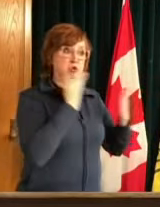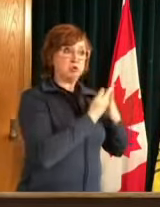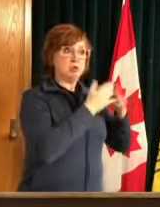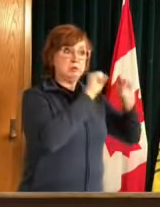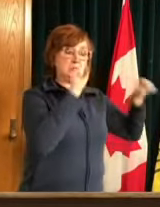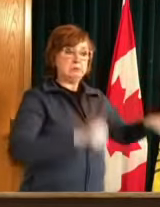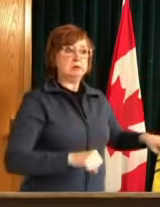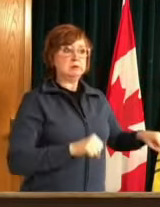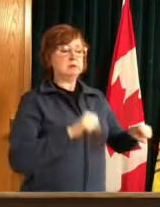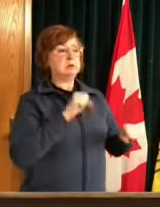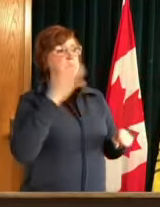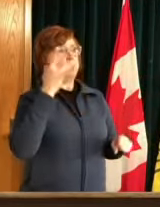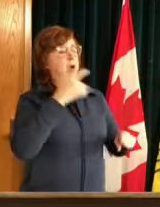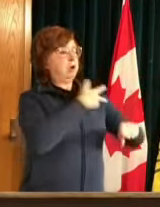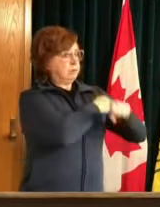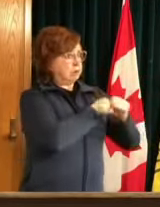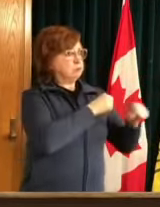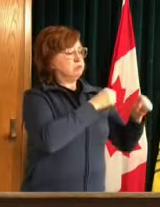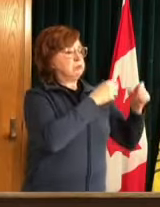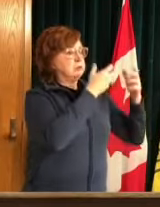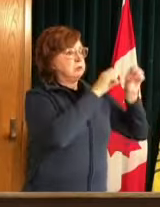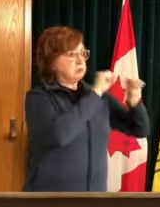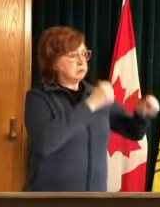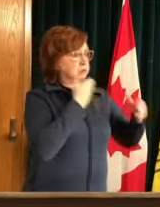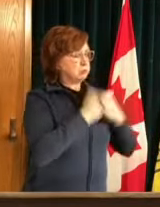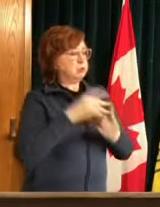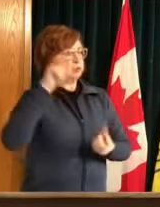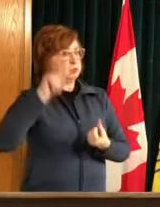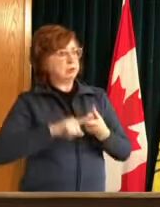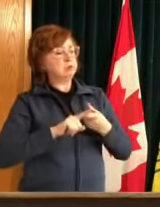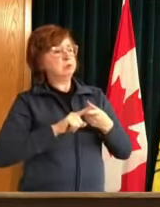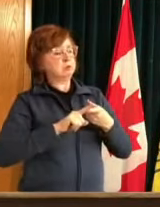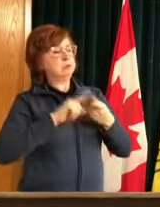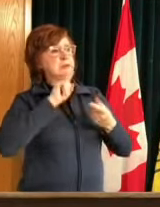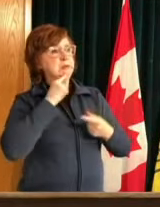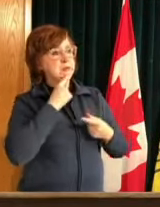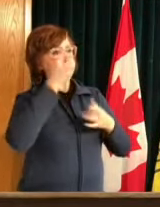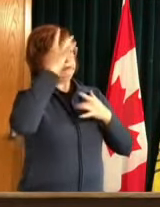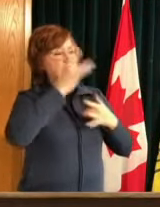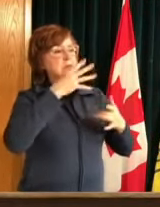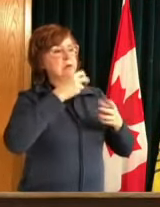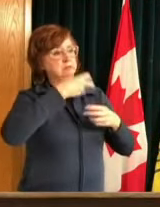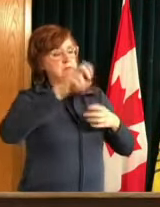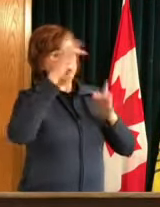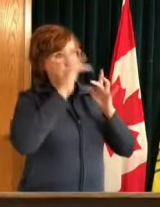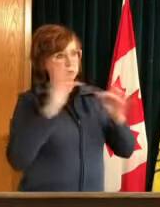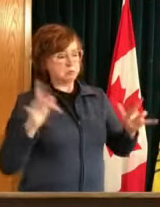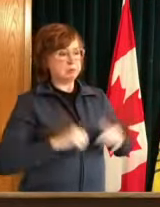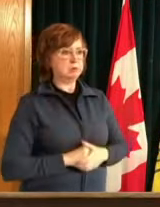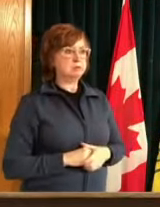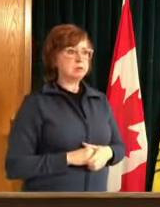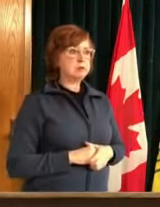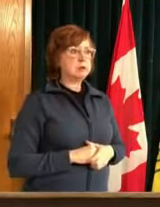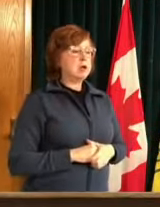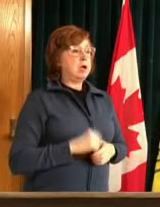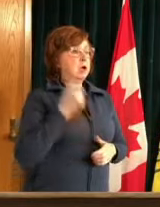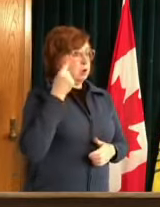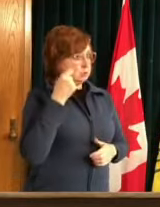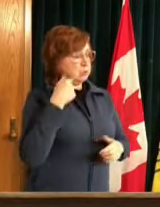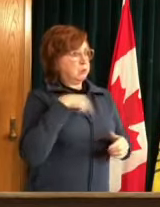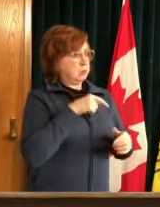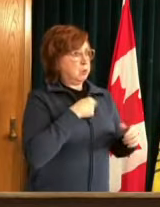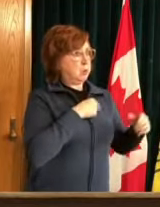as much as possible that said now we have made significant now that we have made significant progress among